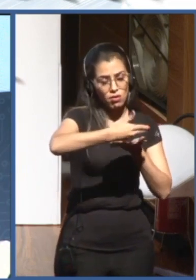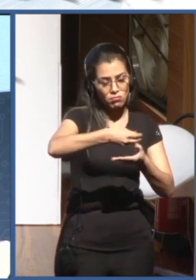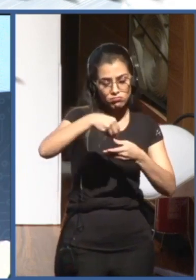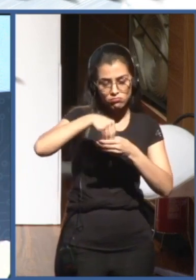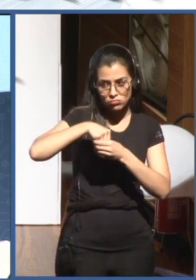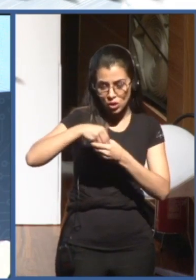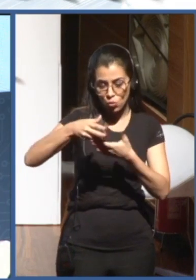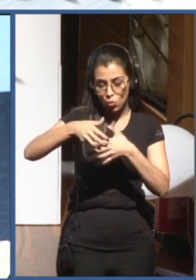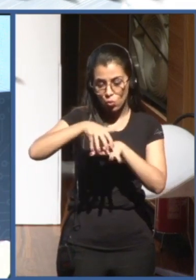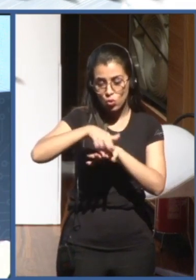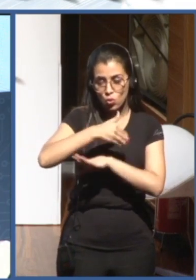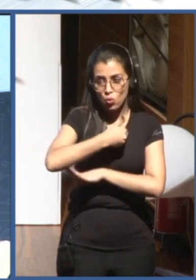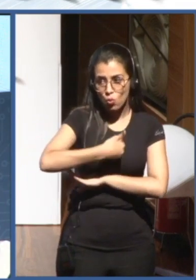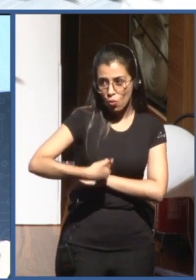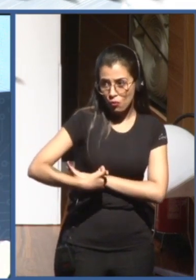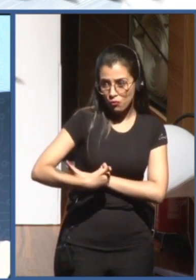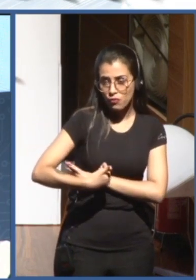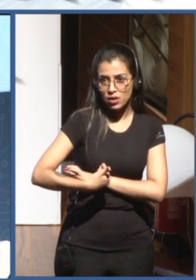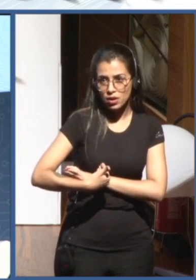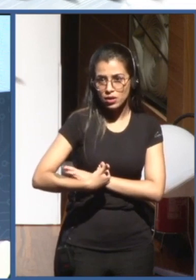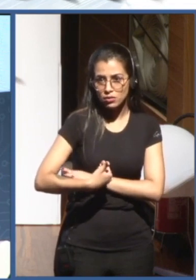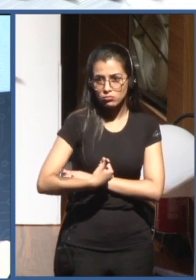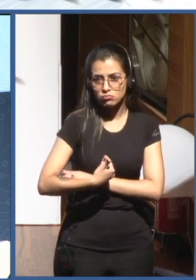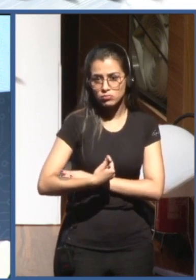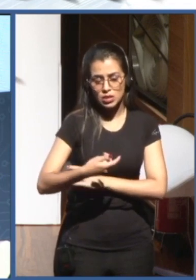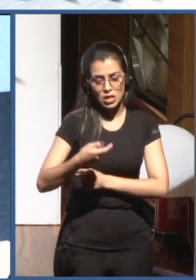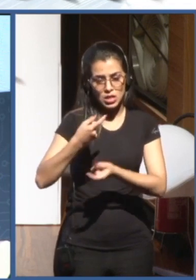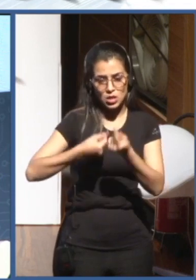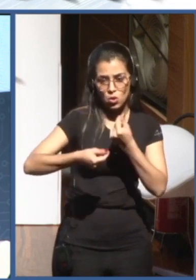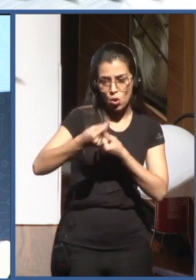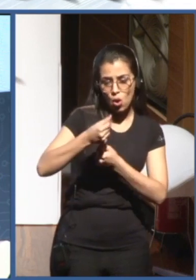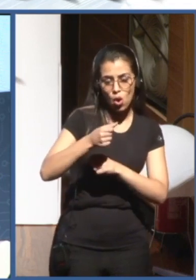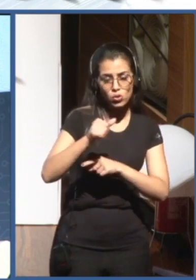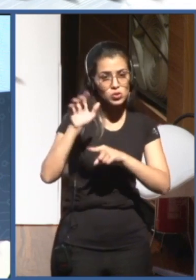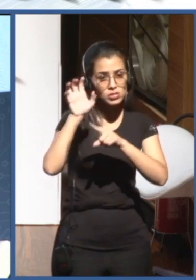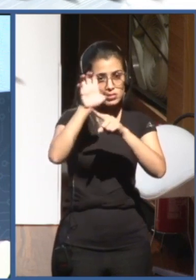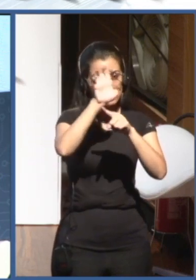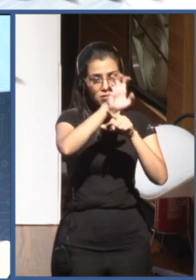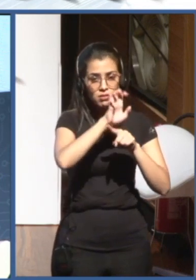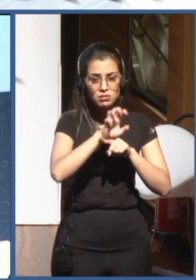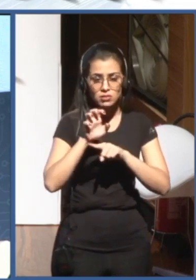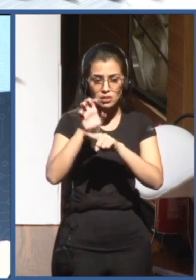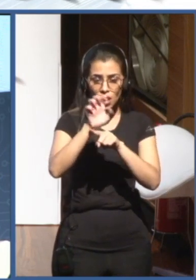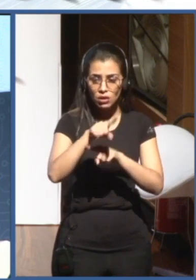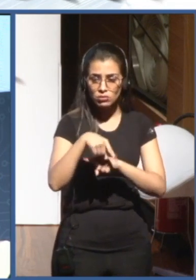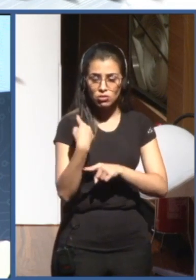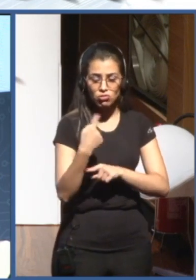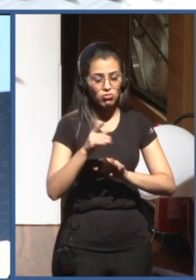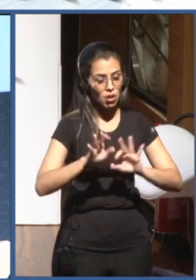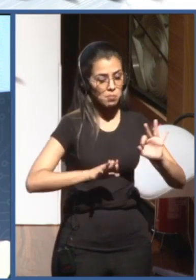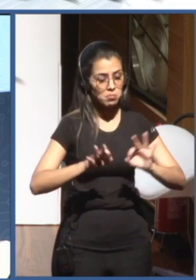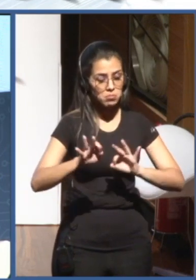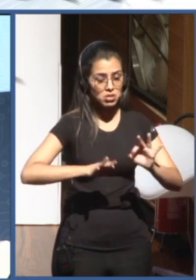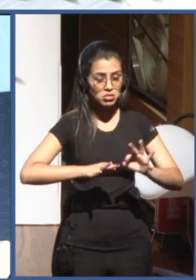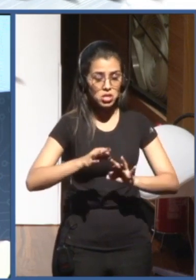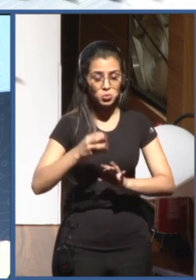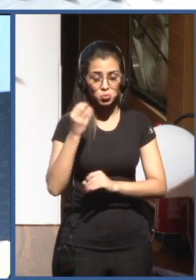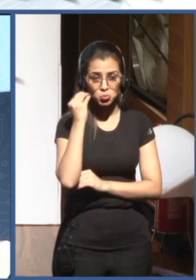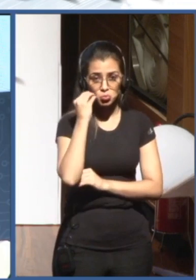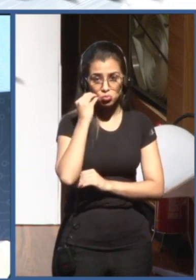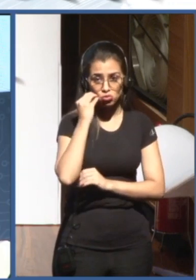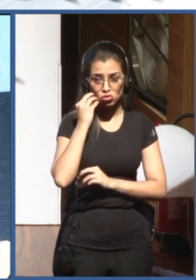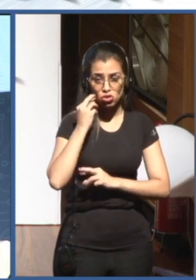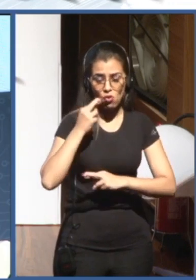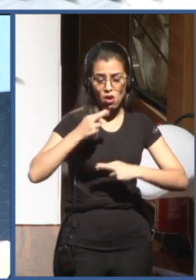to business, et cetera, et cetera. We are planning to establish a network of experts,